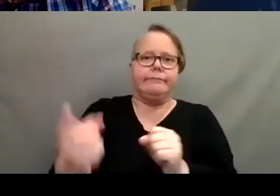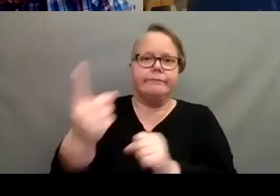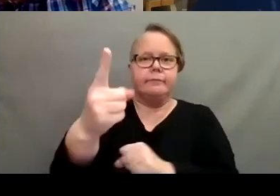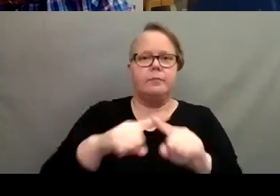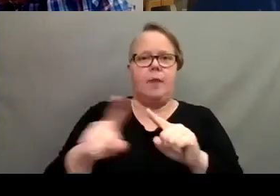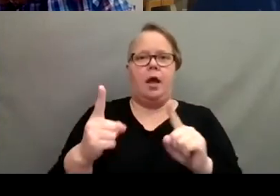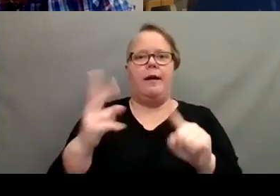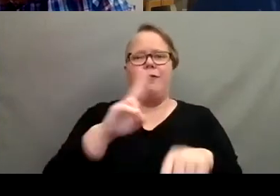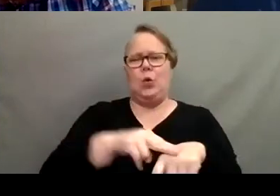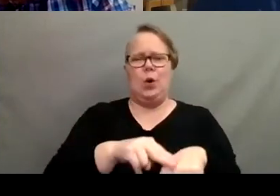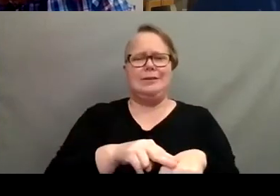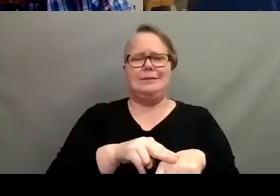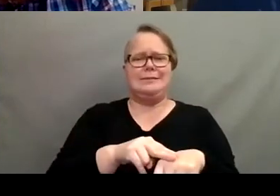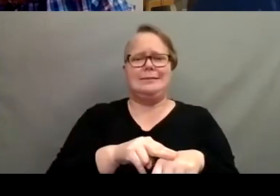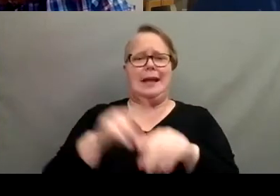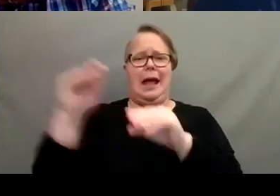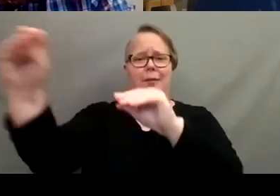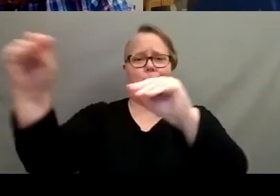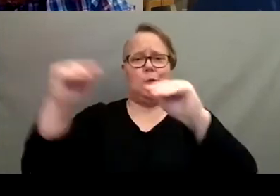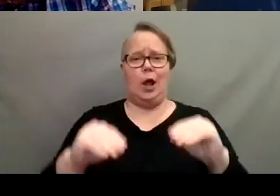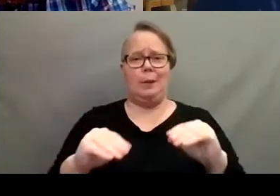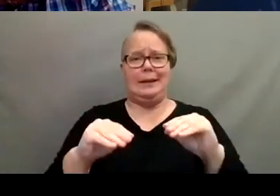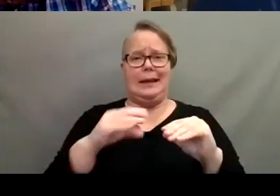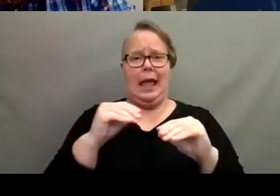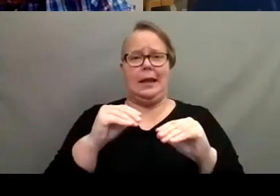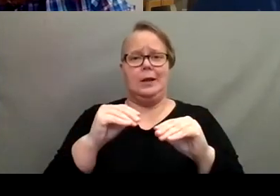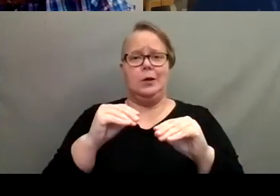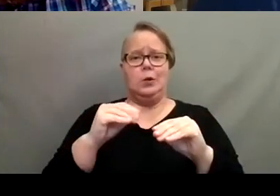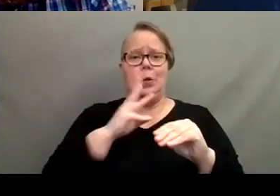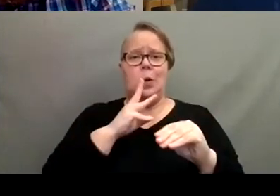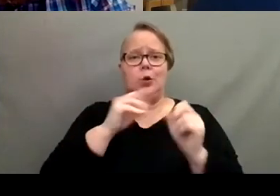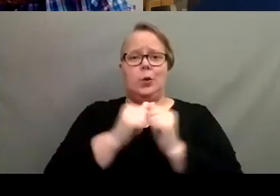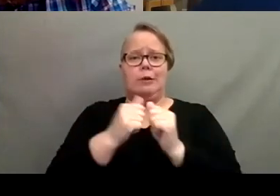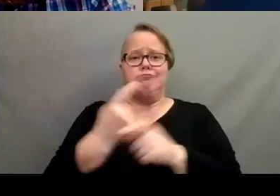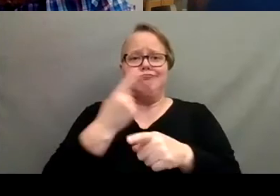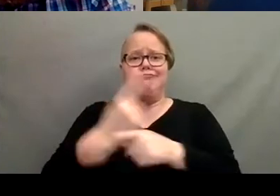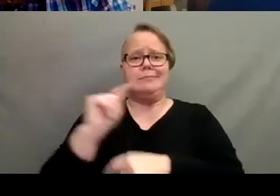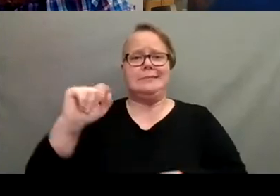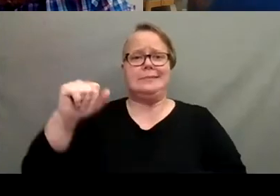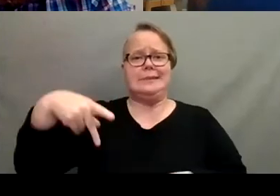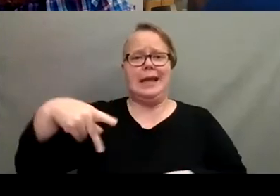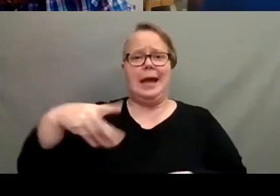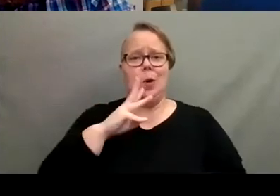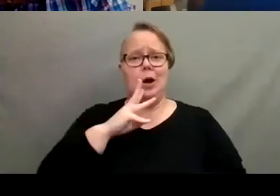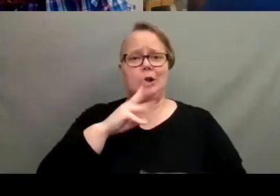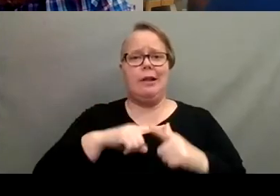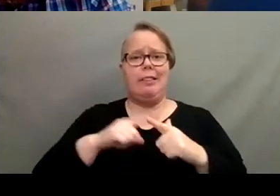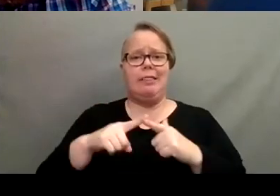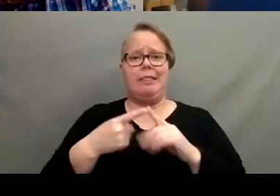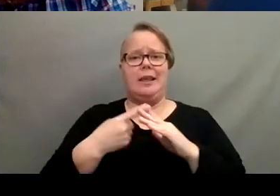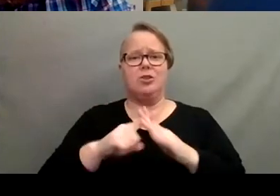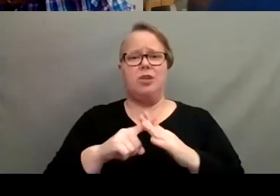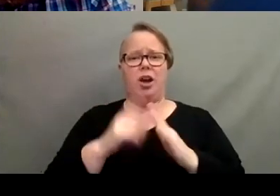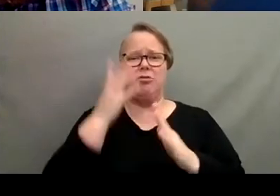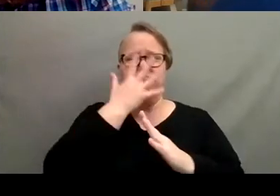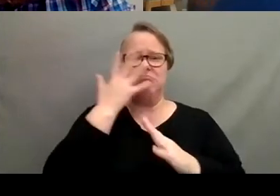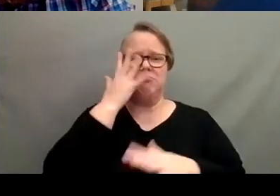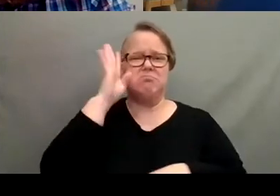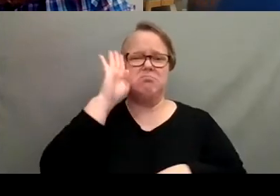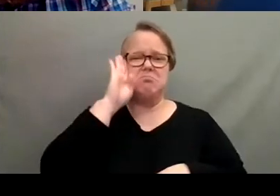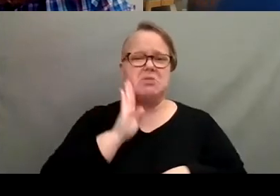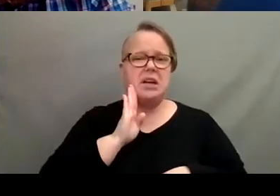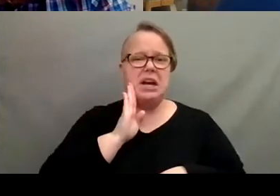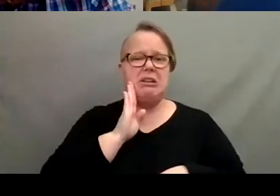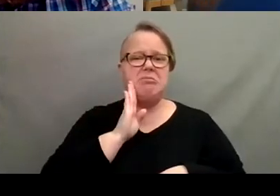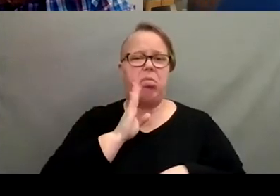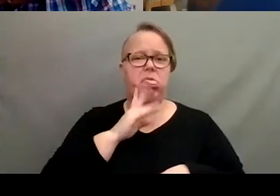second I brought them in and started watering with regular tap water, and then they start to look brown and, and